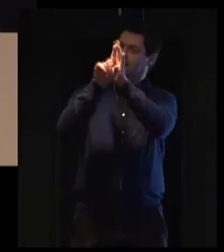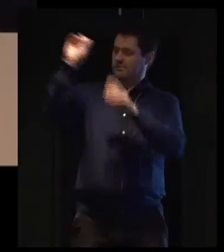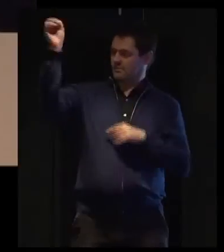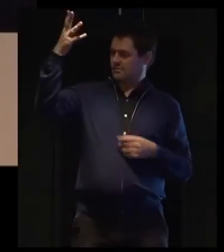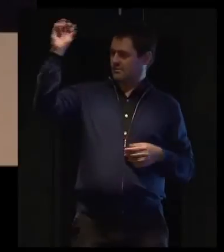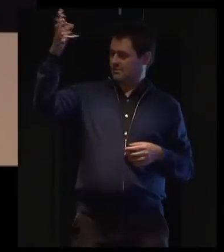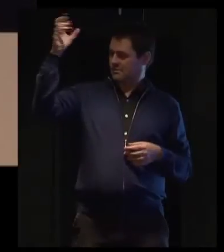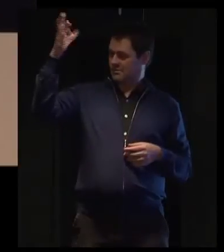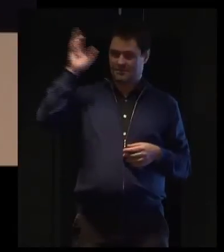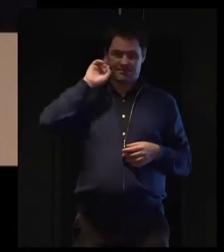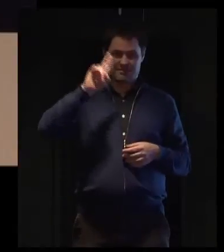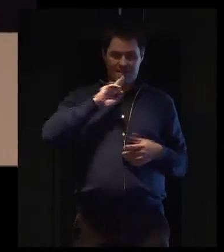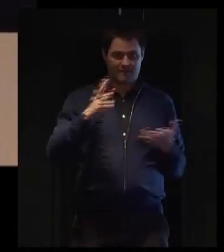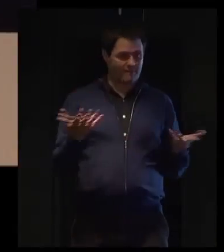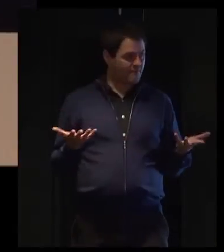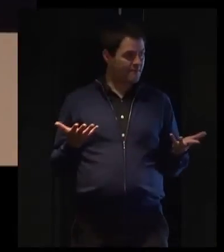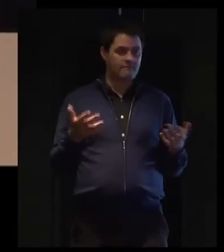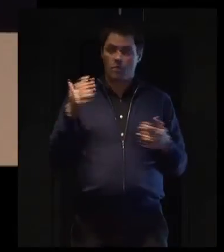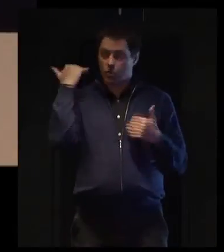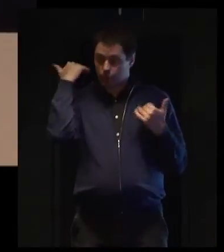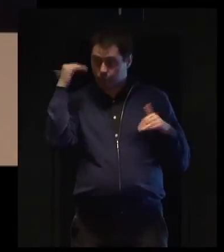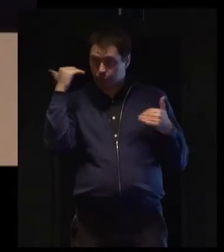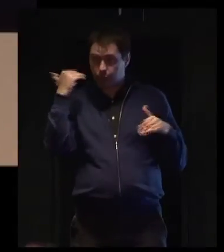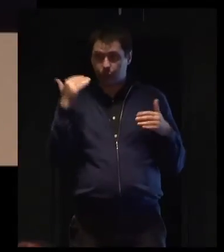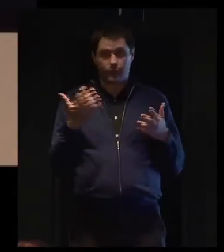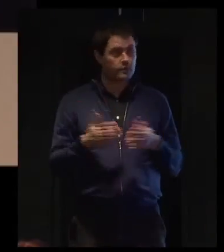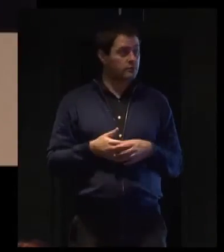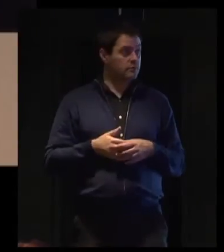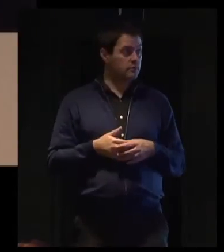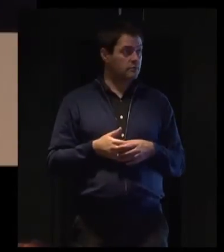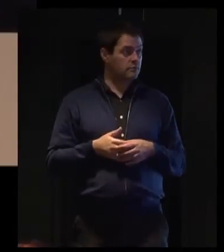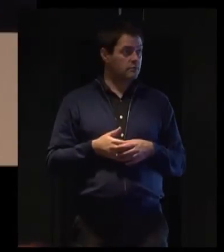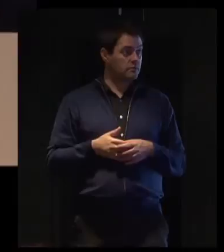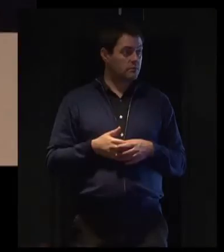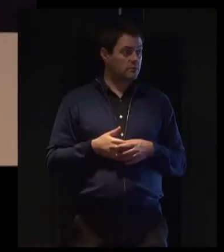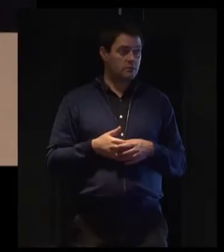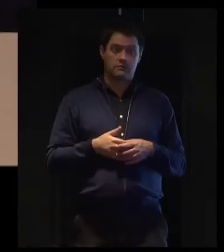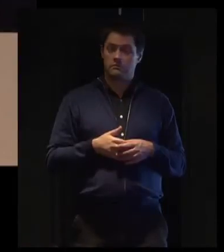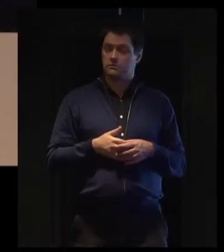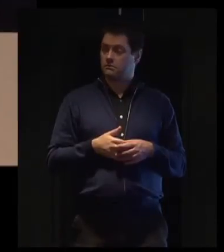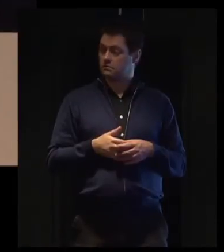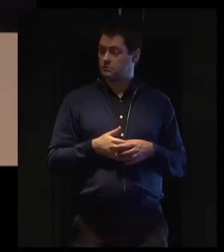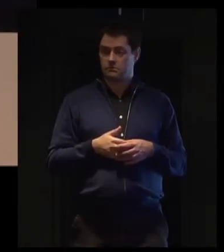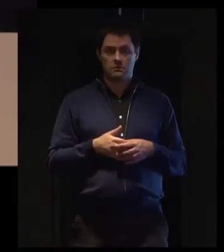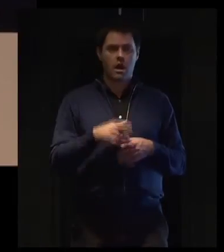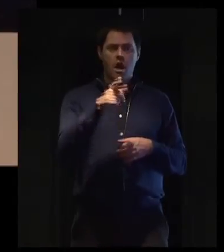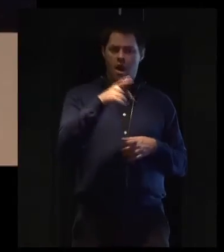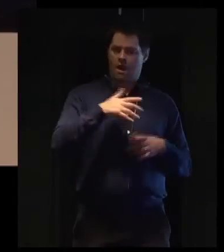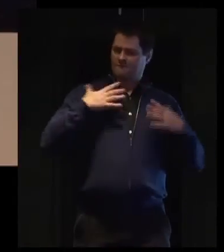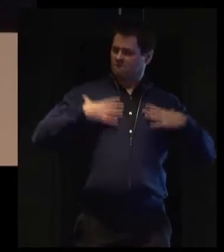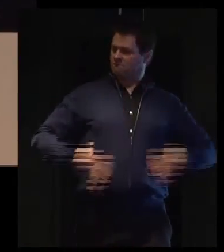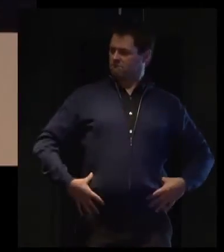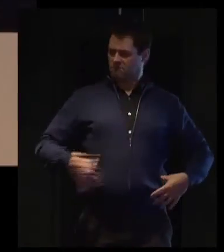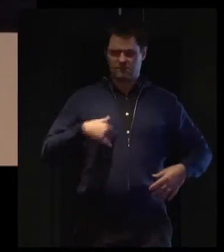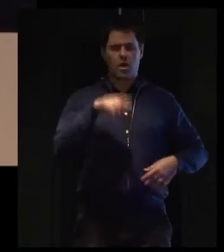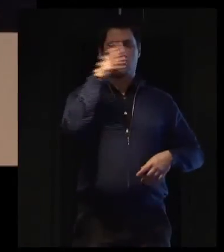A lot of deaf and hard of hearing supporters will, in the first instance, follow stewards, the